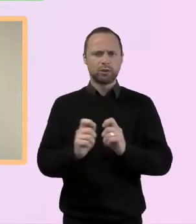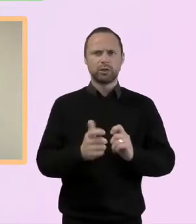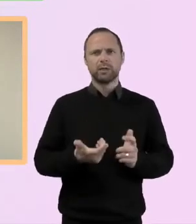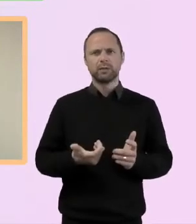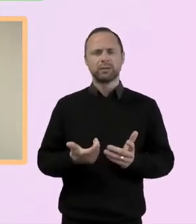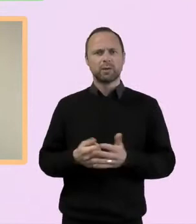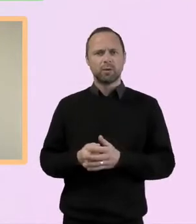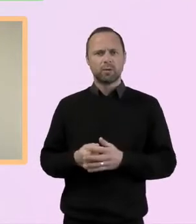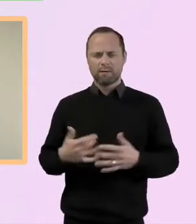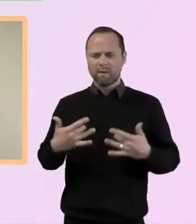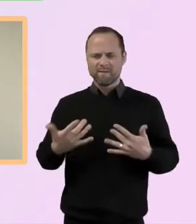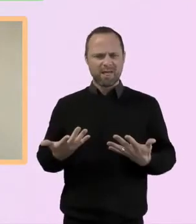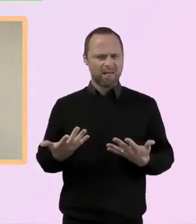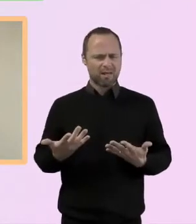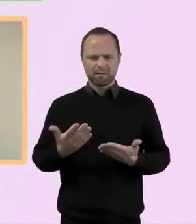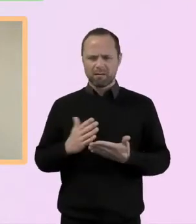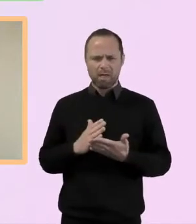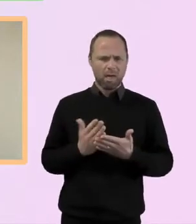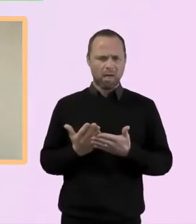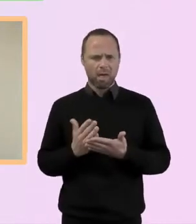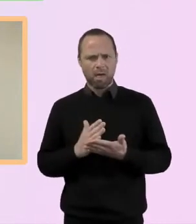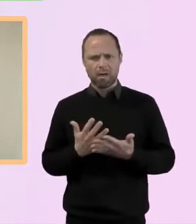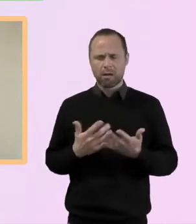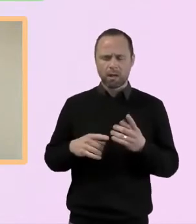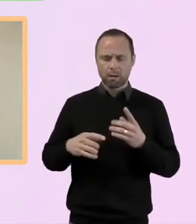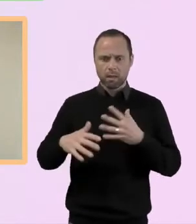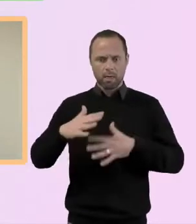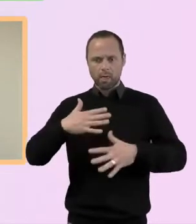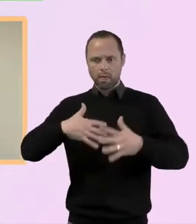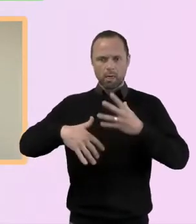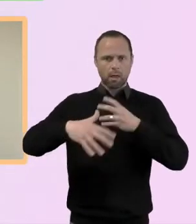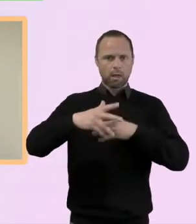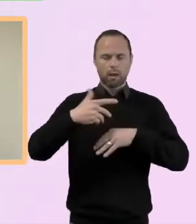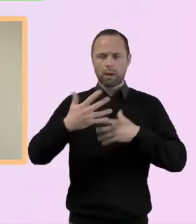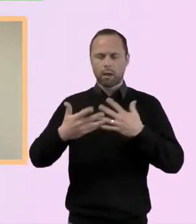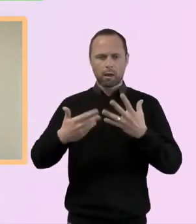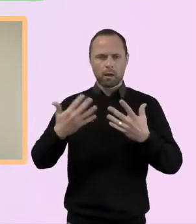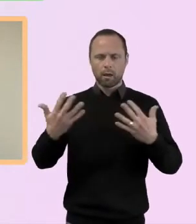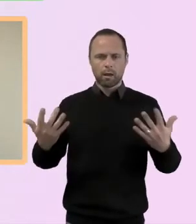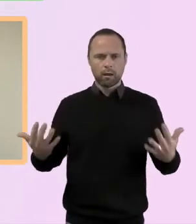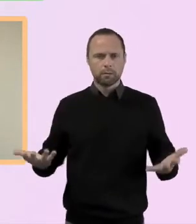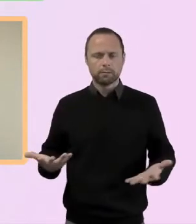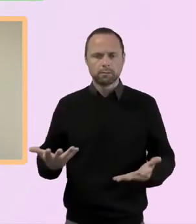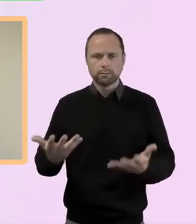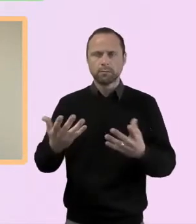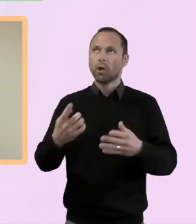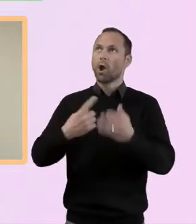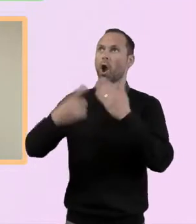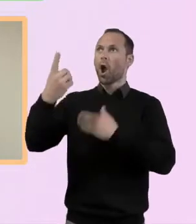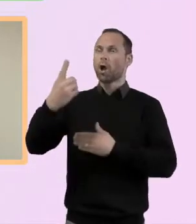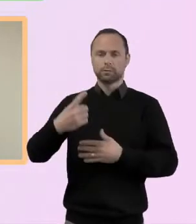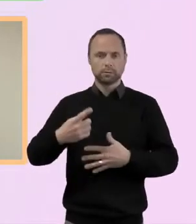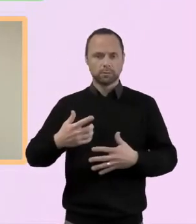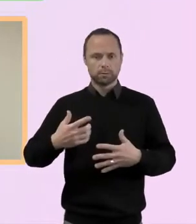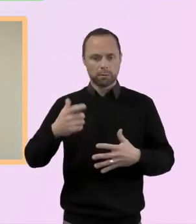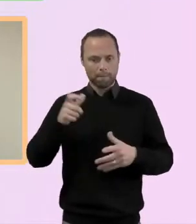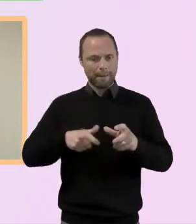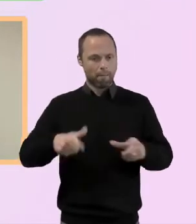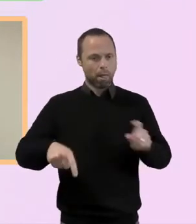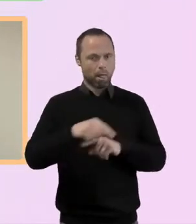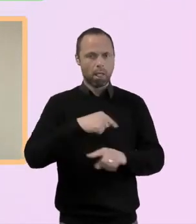certain are kind of unravelling right now. God's people are not immune from that.